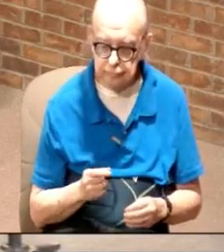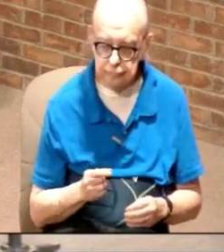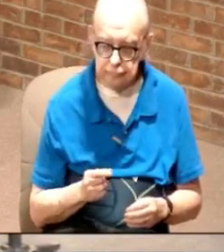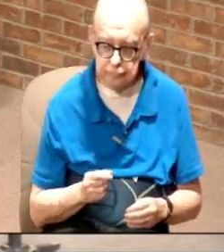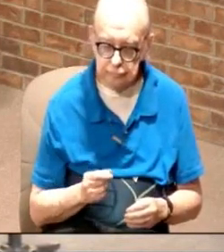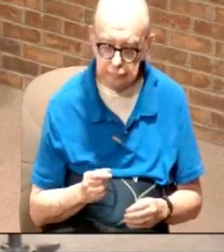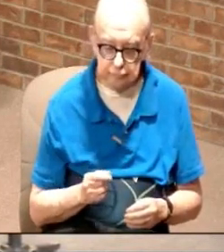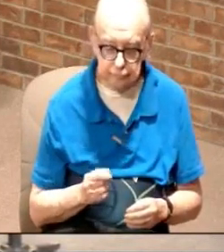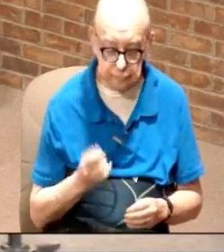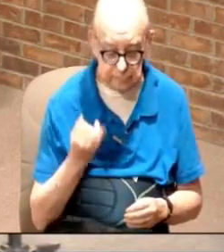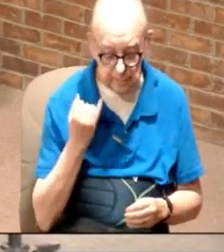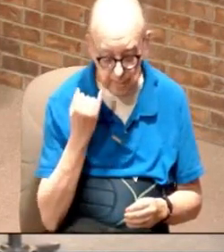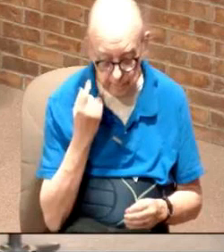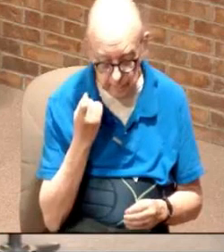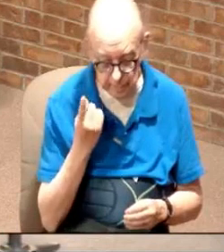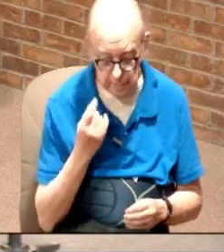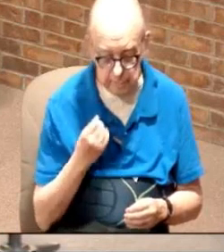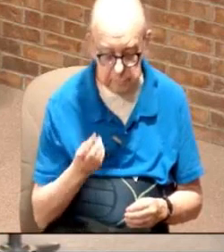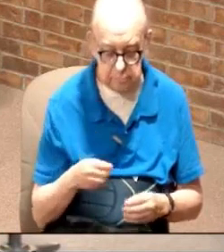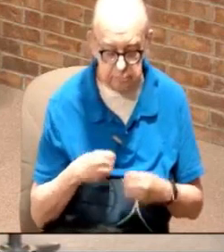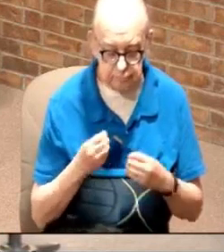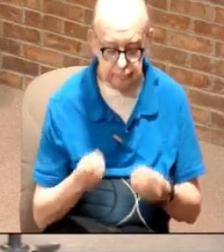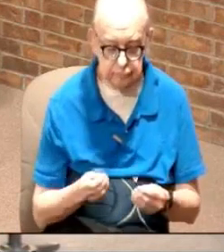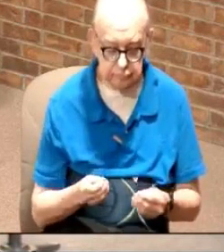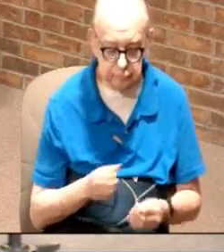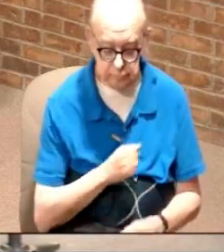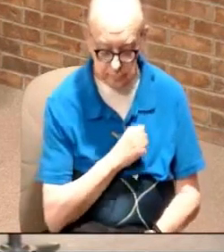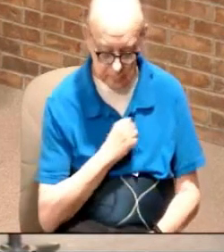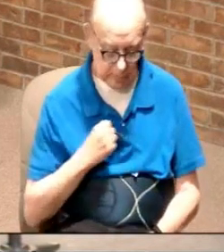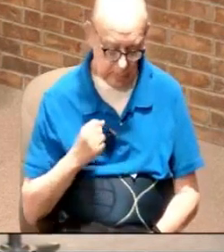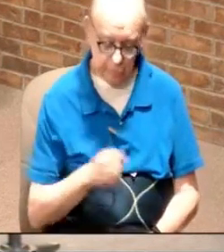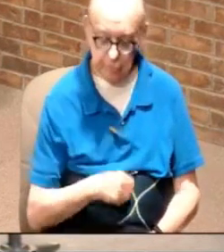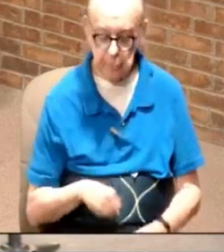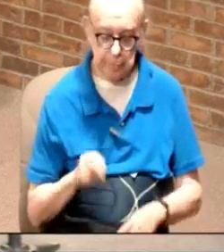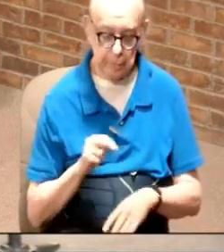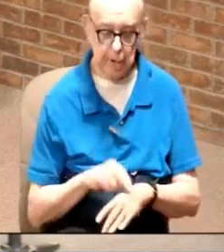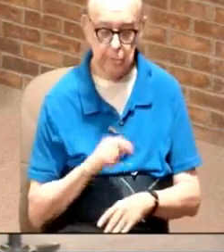whether you realize it or not, it also gives you supernatural powers.